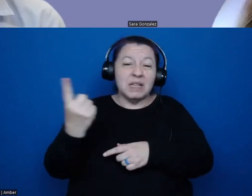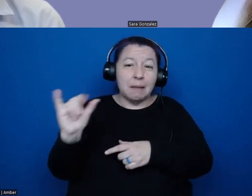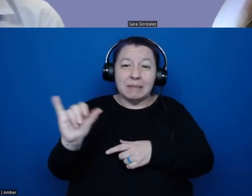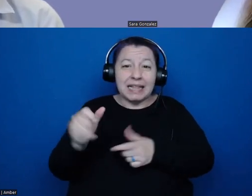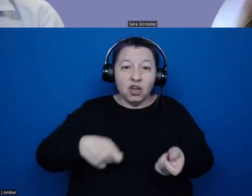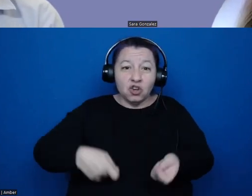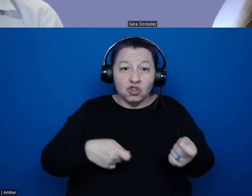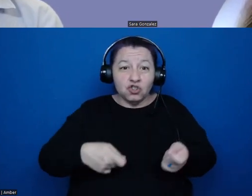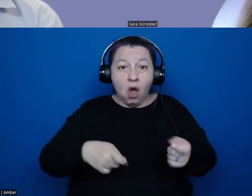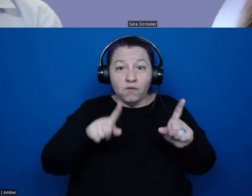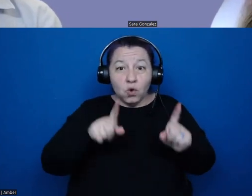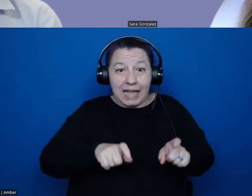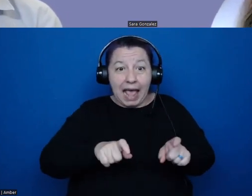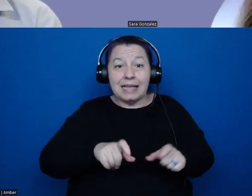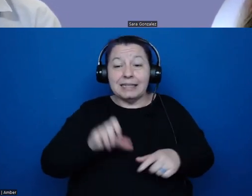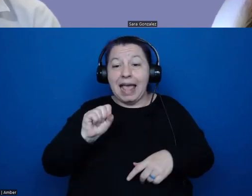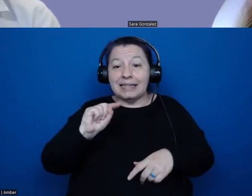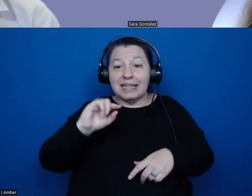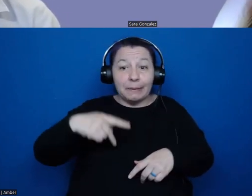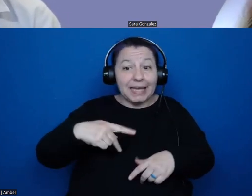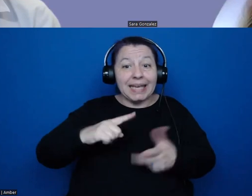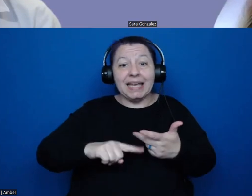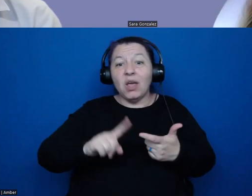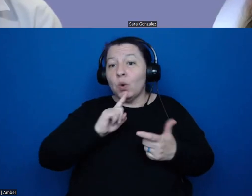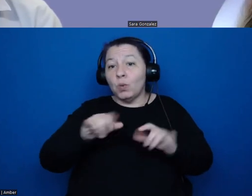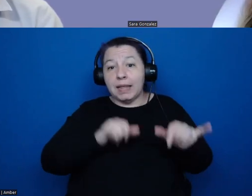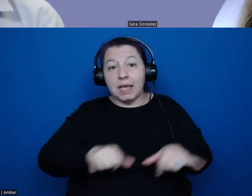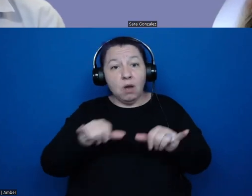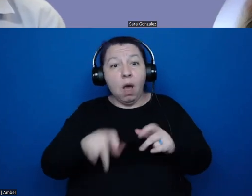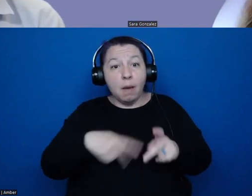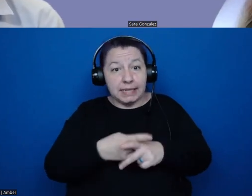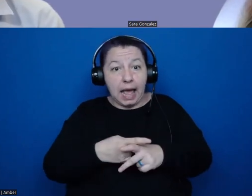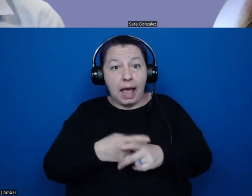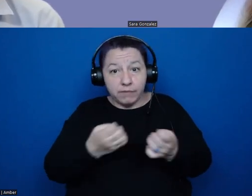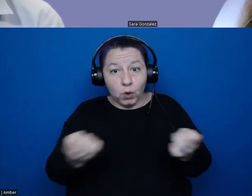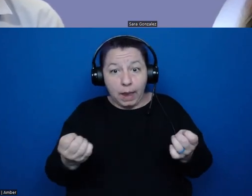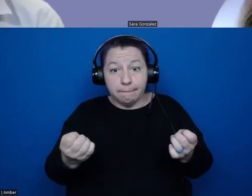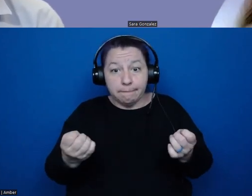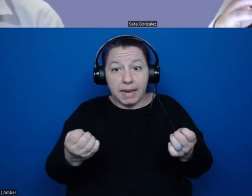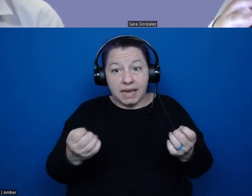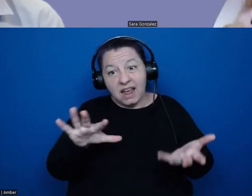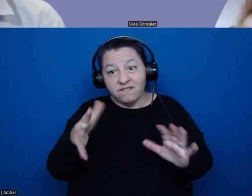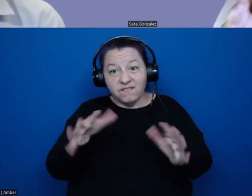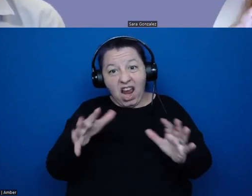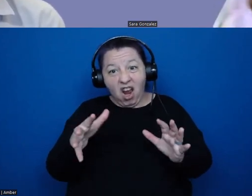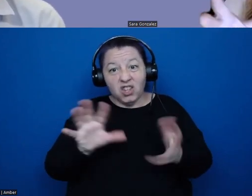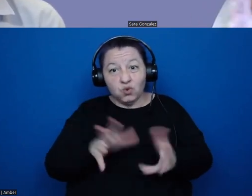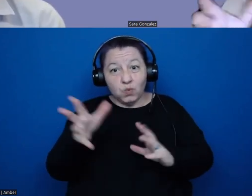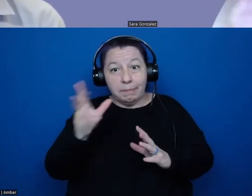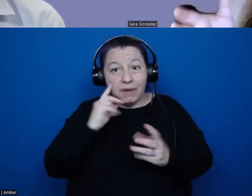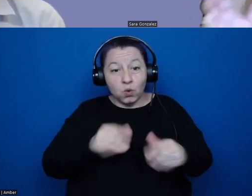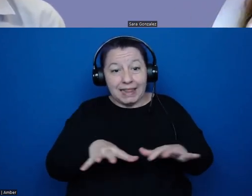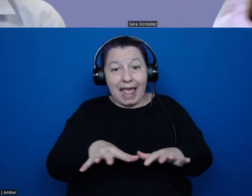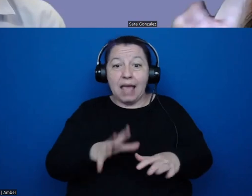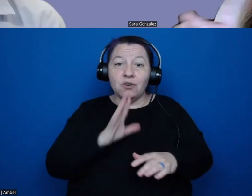test probe and STP. These are really common kinds of things. They are fairly destructive. You know, you're talking about a 25